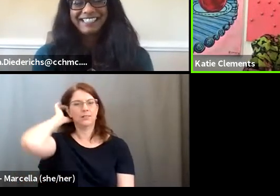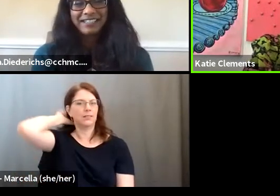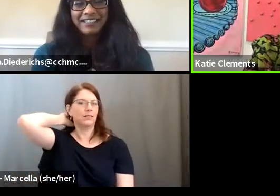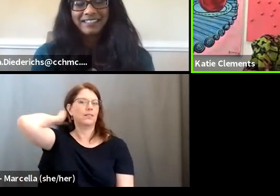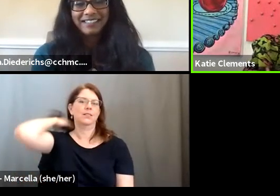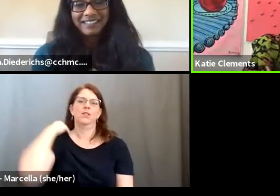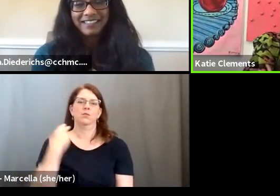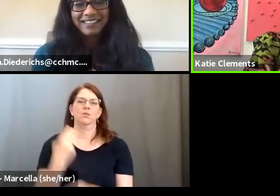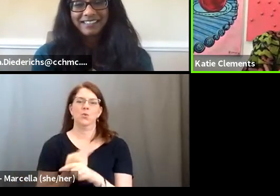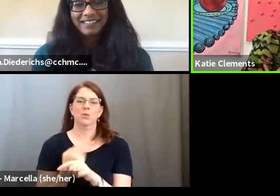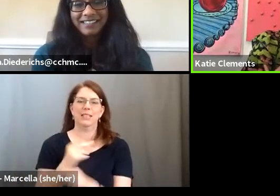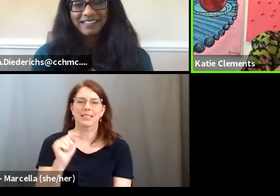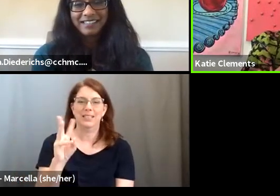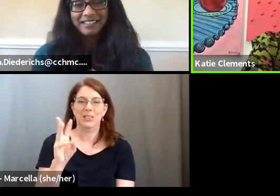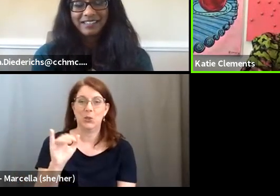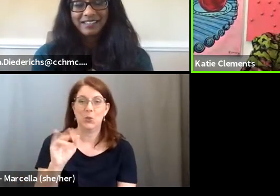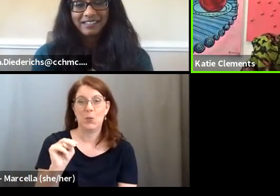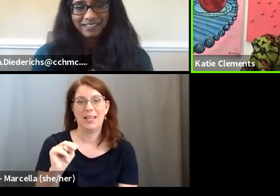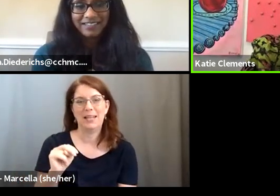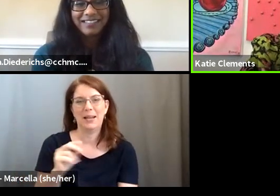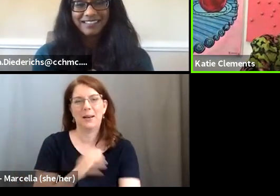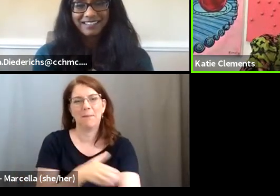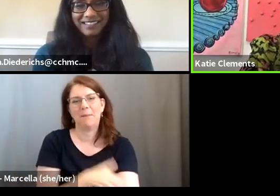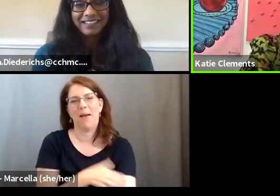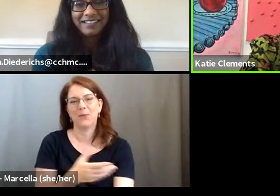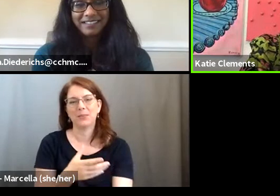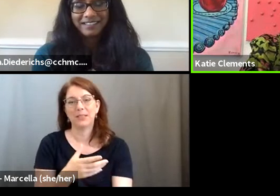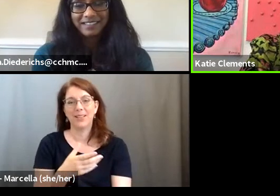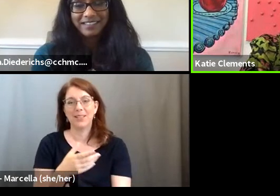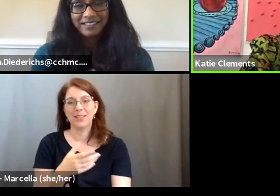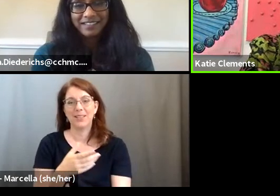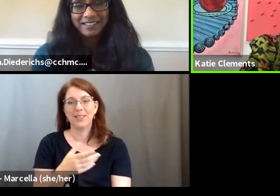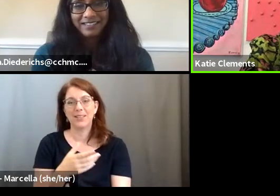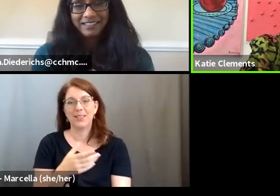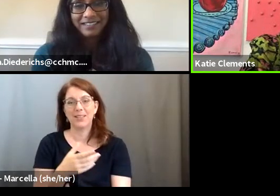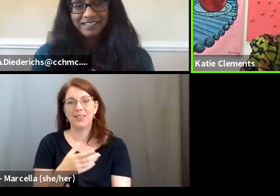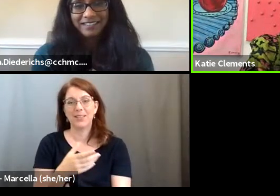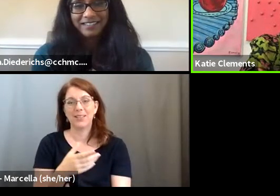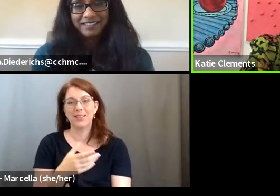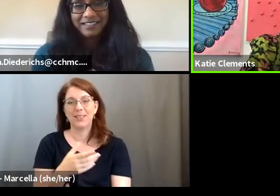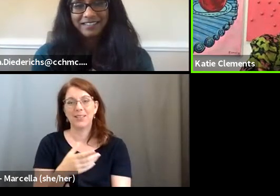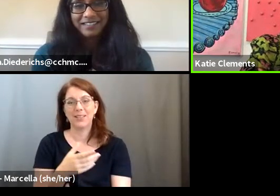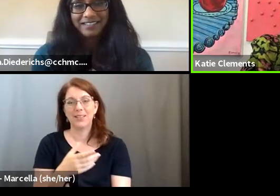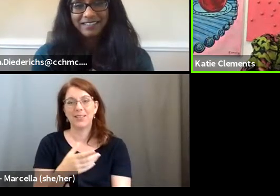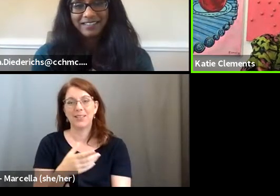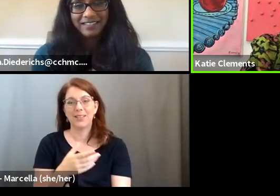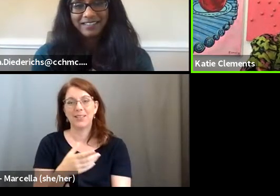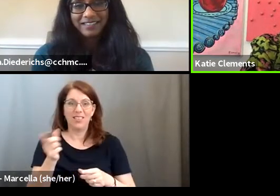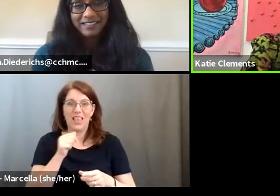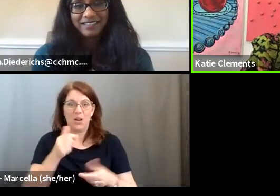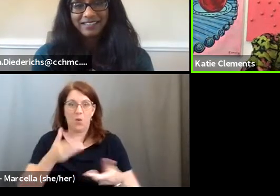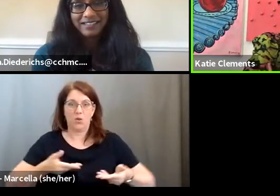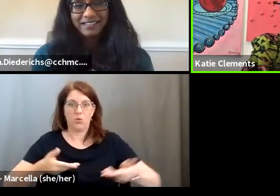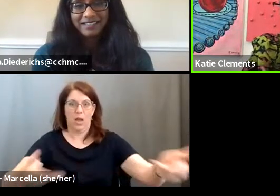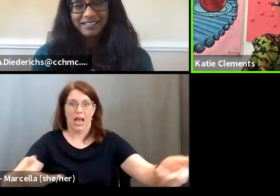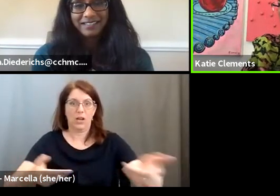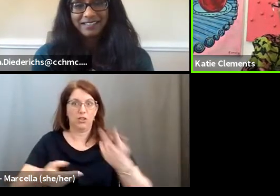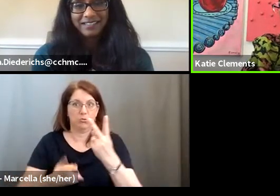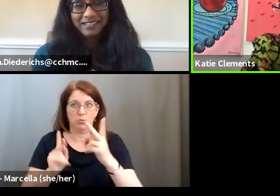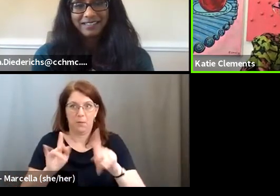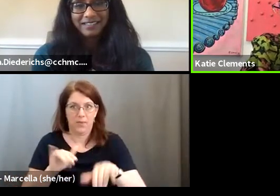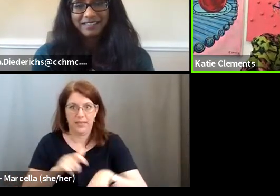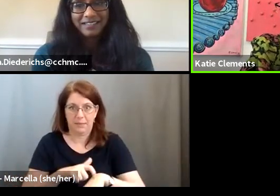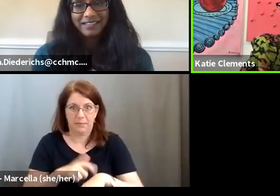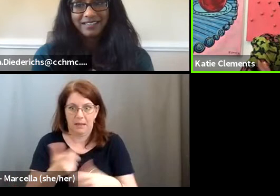powers. And it got our foot in the door, but no one wanted to hire two people at the same time, let alone, you know, one. So